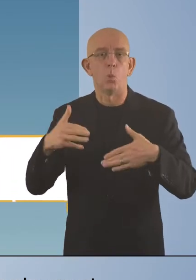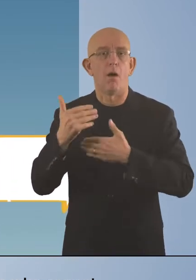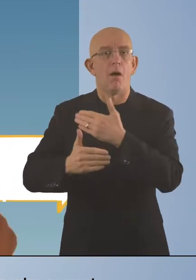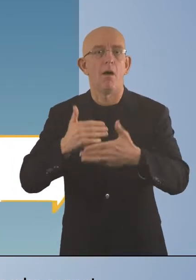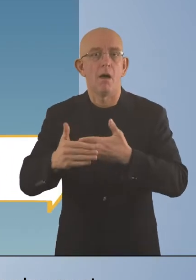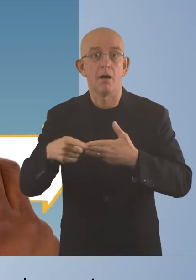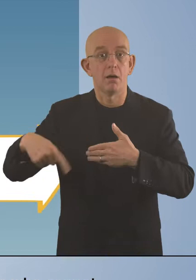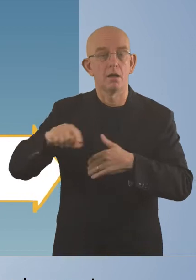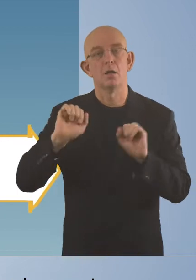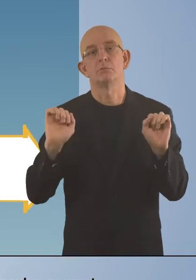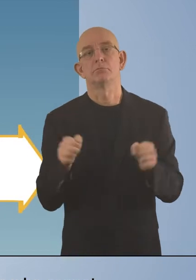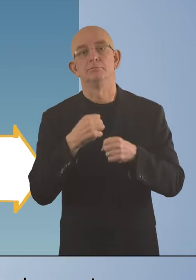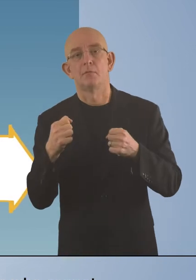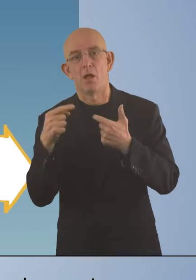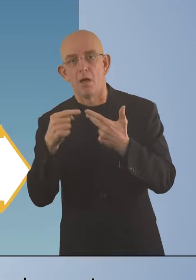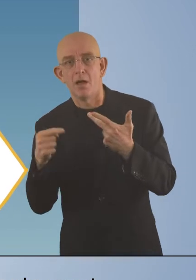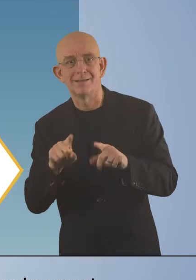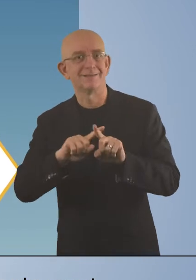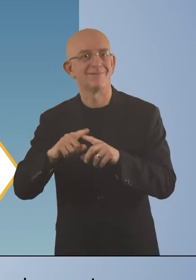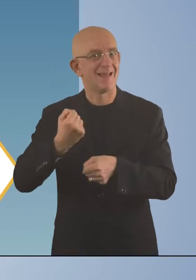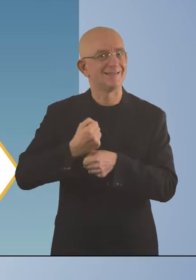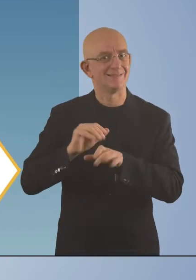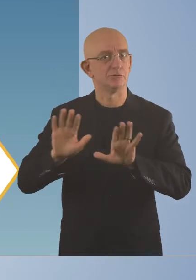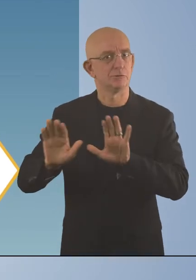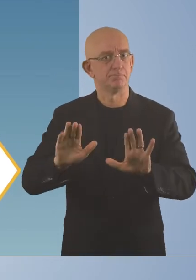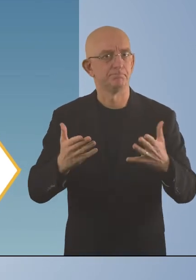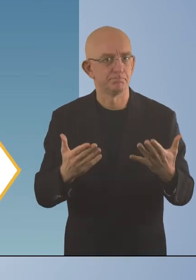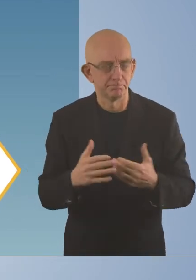which includes those who cannot do at least one of the activities at all.